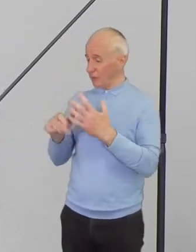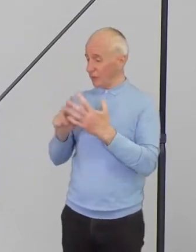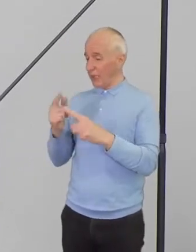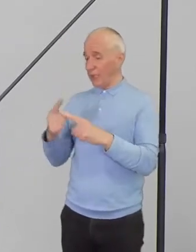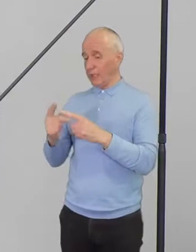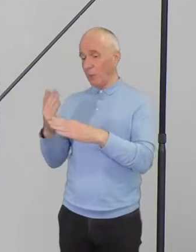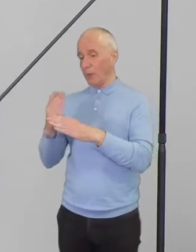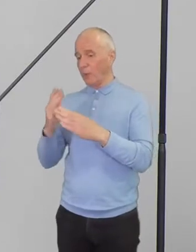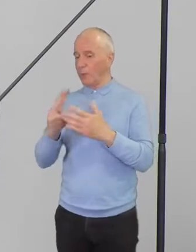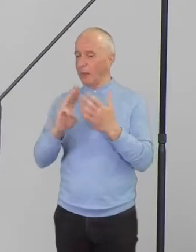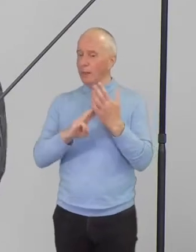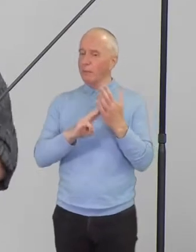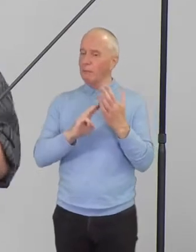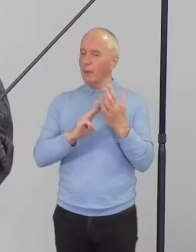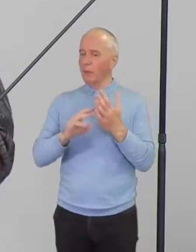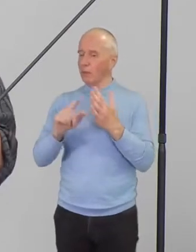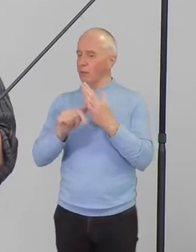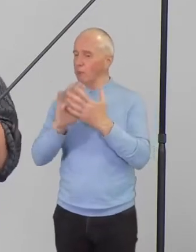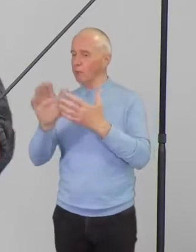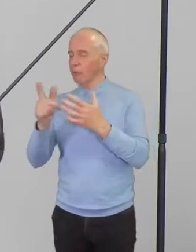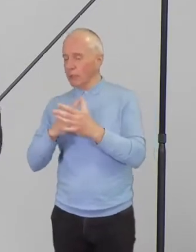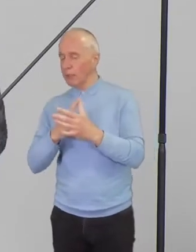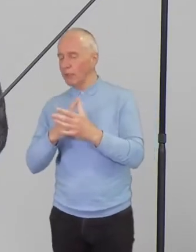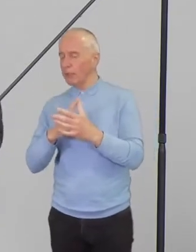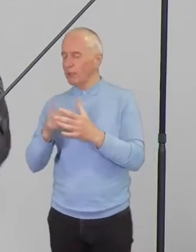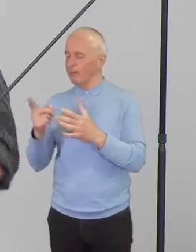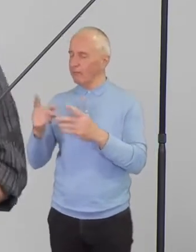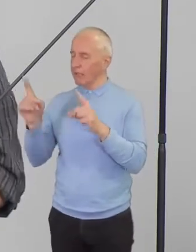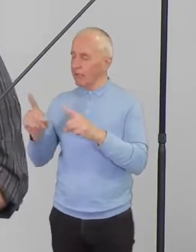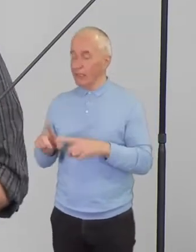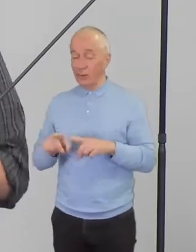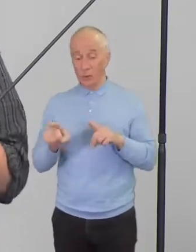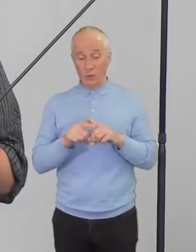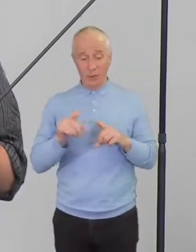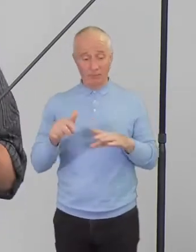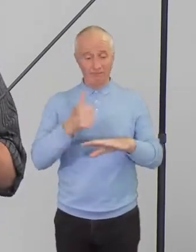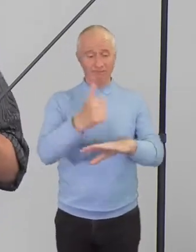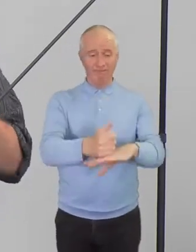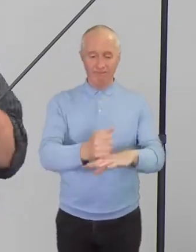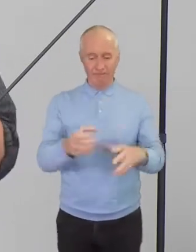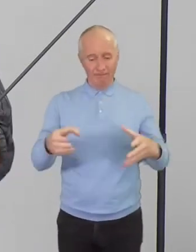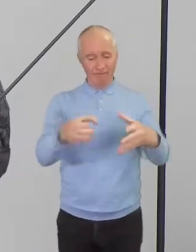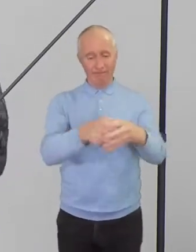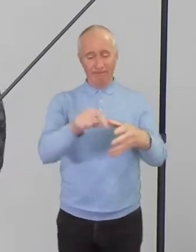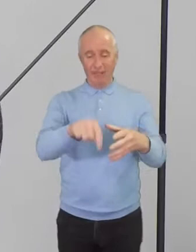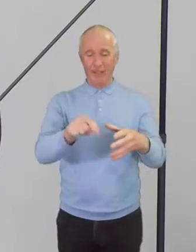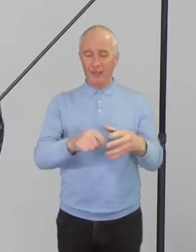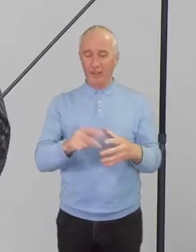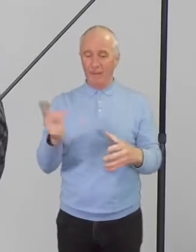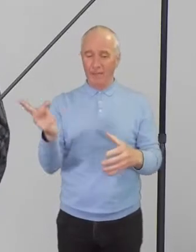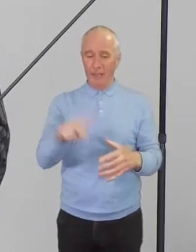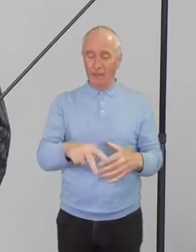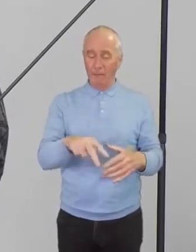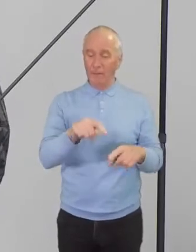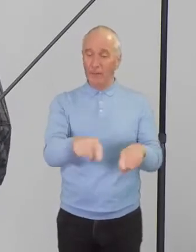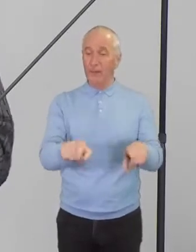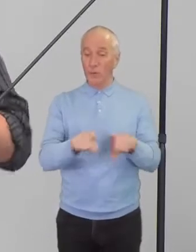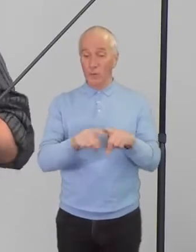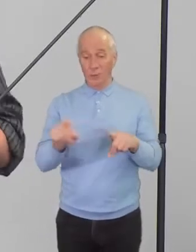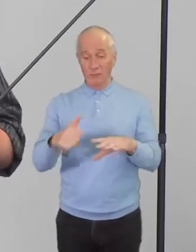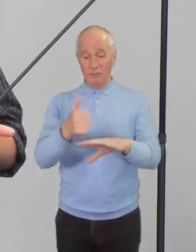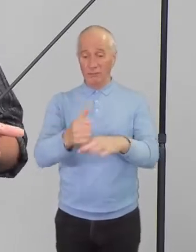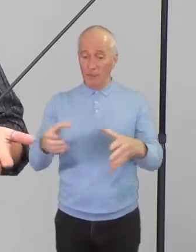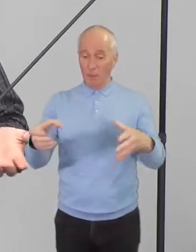Philadelphia, which he, and he also heads up The Red Letter Christians, which is a movement of folk which are essentially committed to living